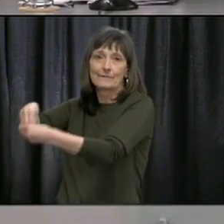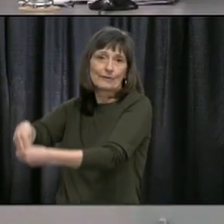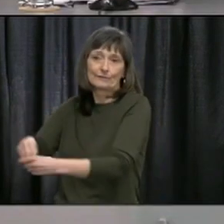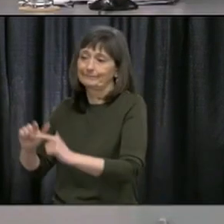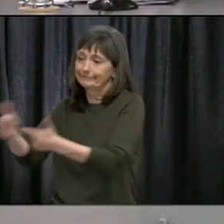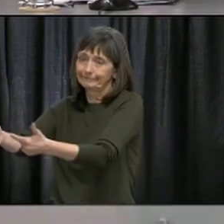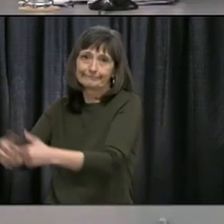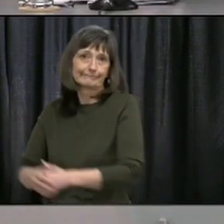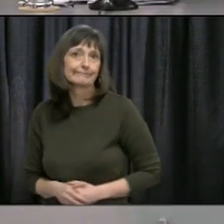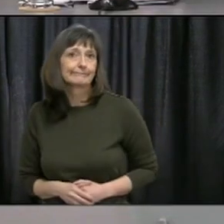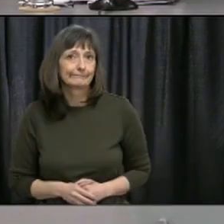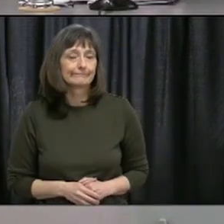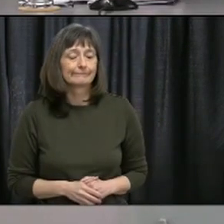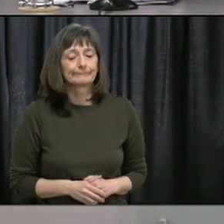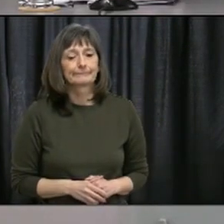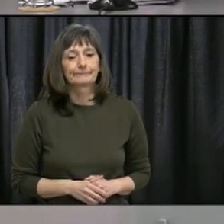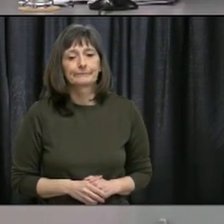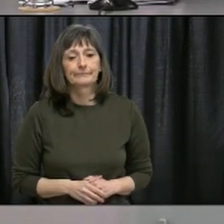Next question.